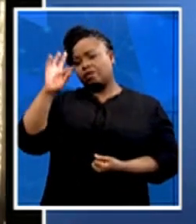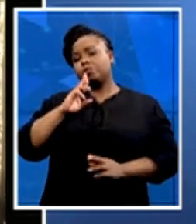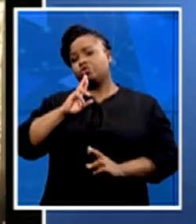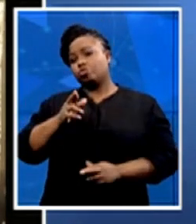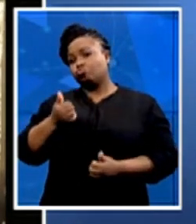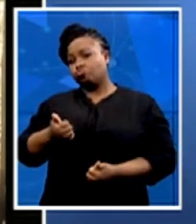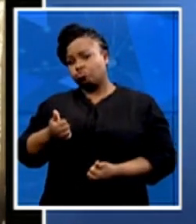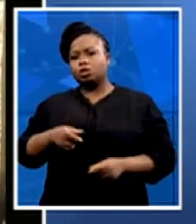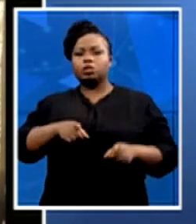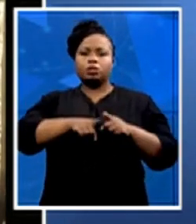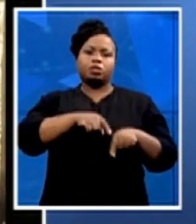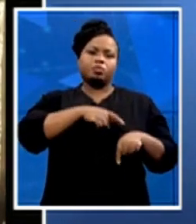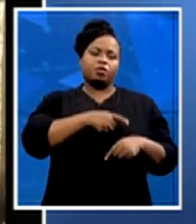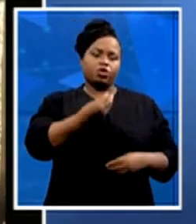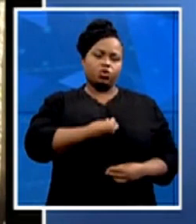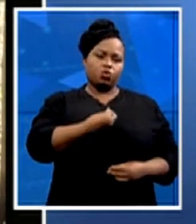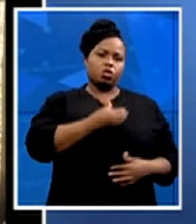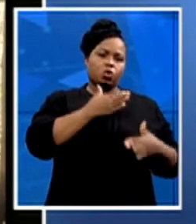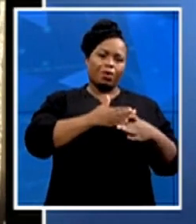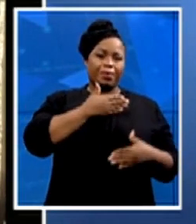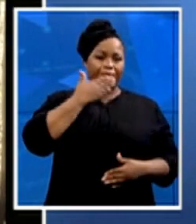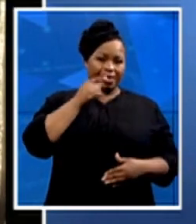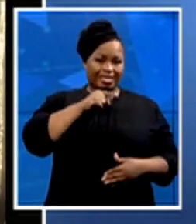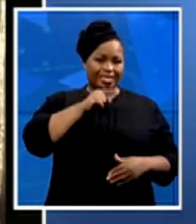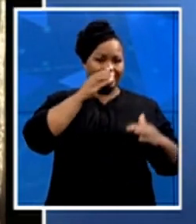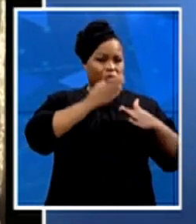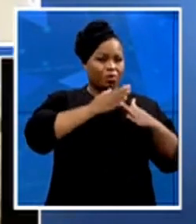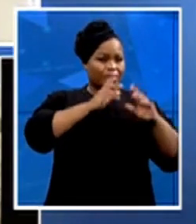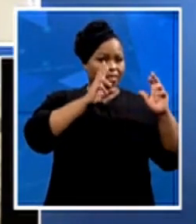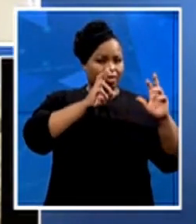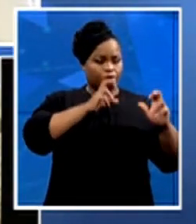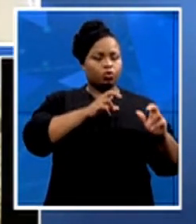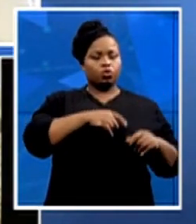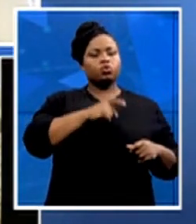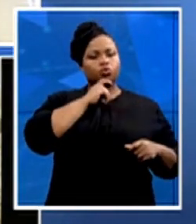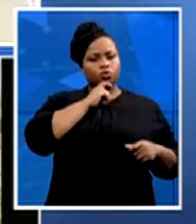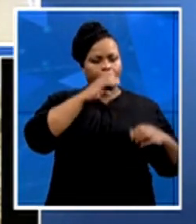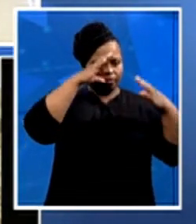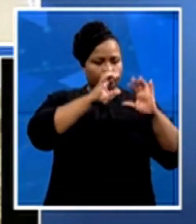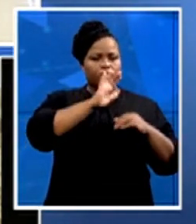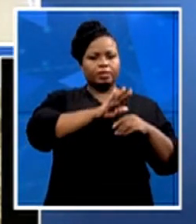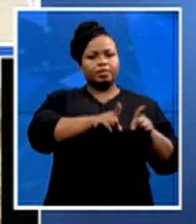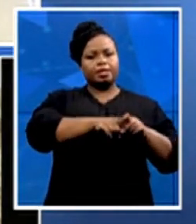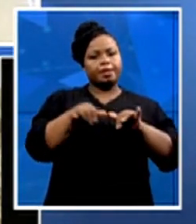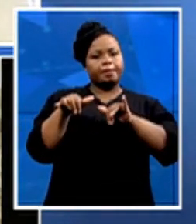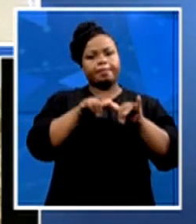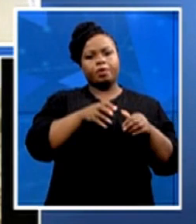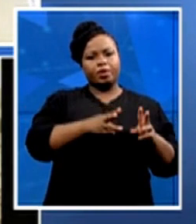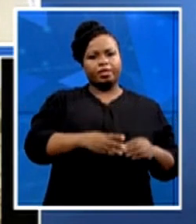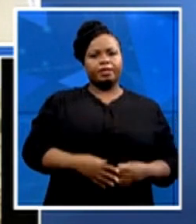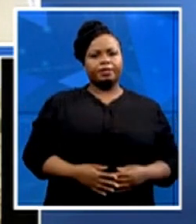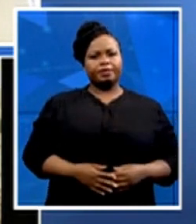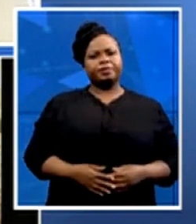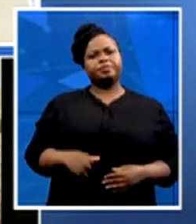unemployment is as serious as the pandemic as well. Liolo, the SABC played an insert during the week where we